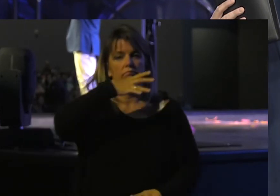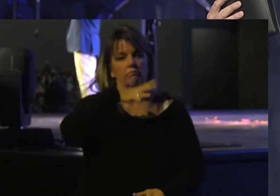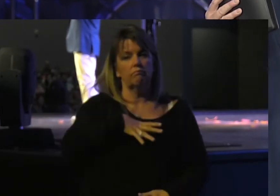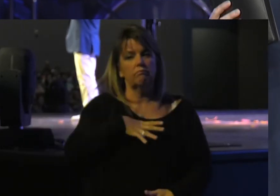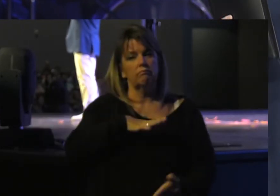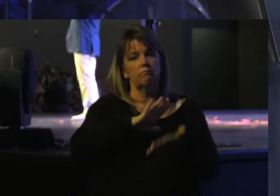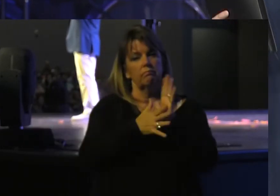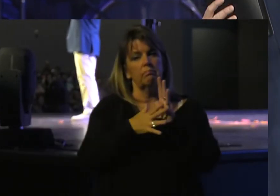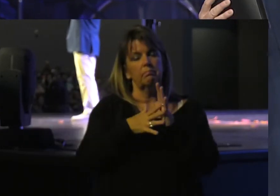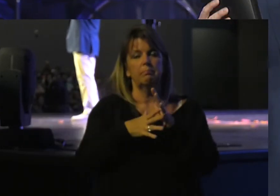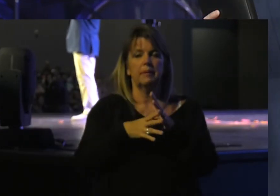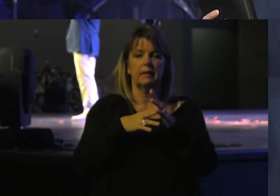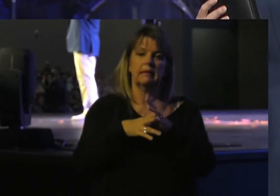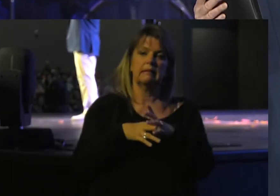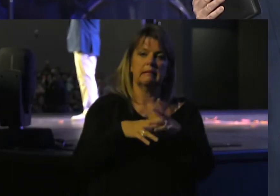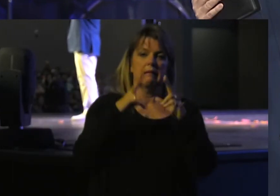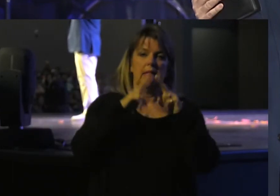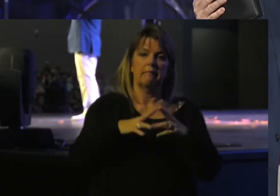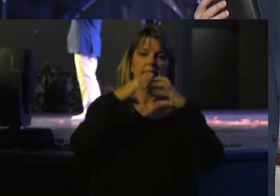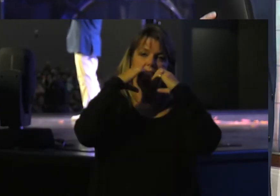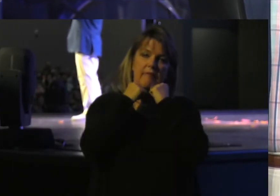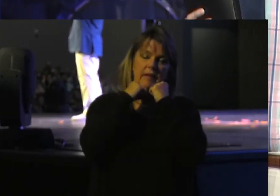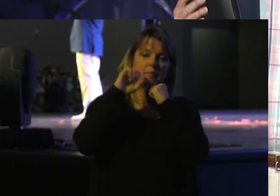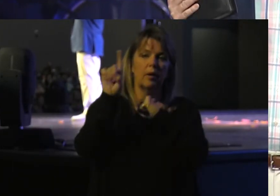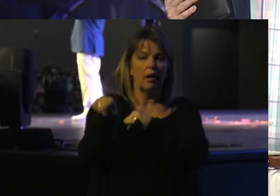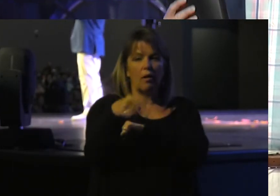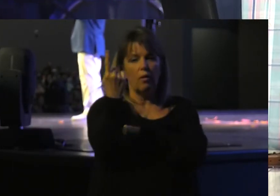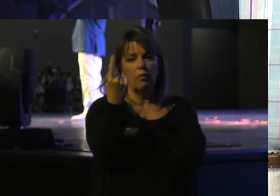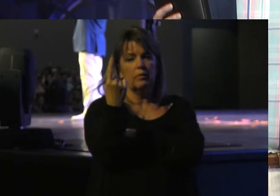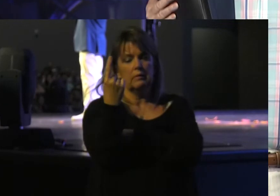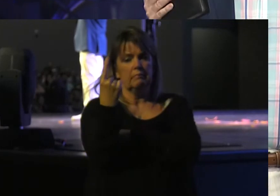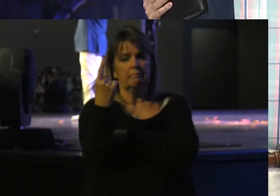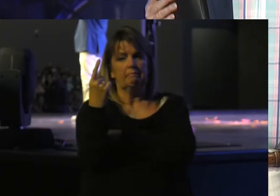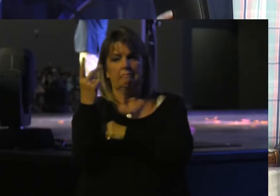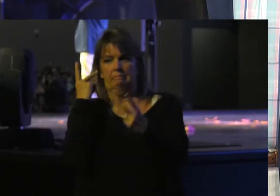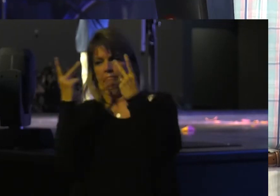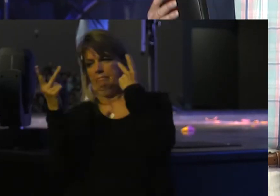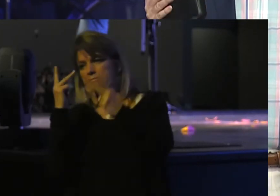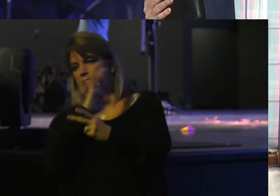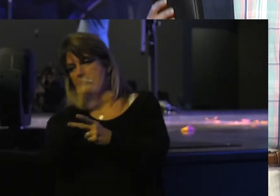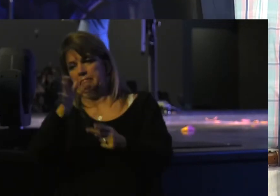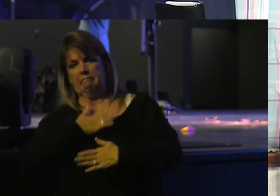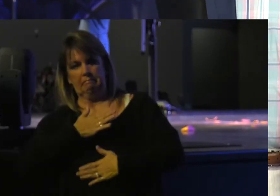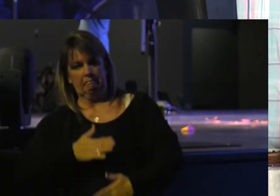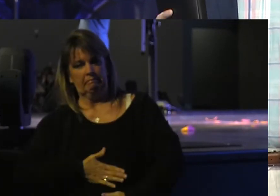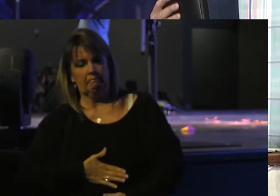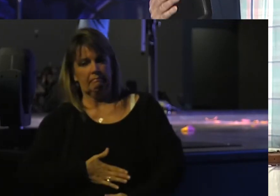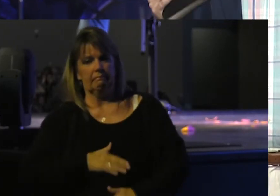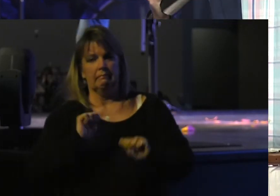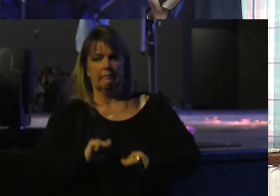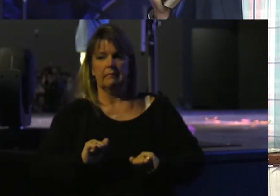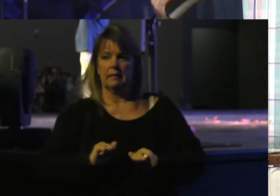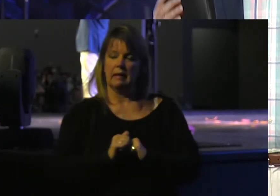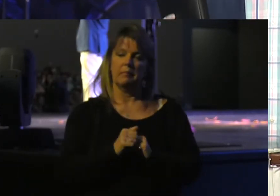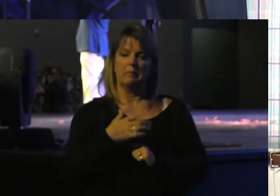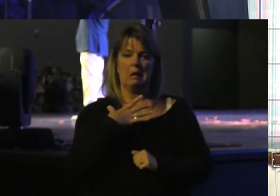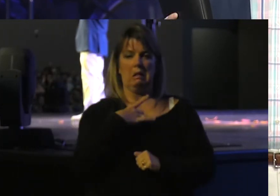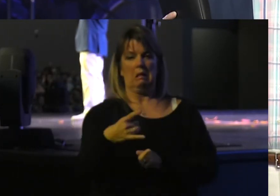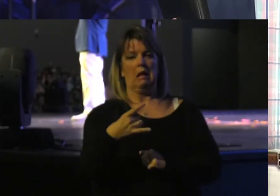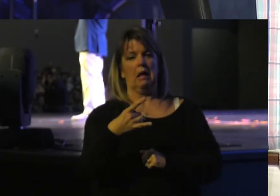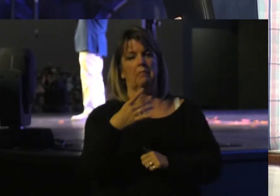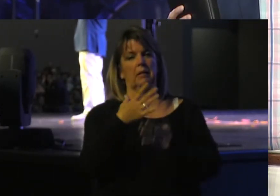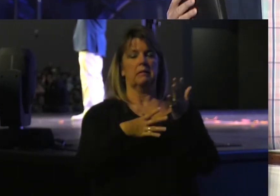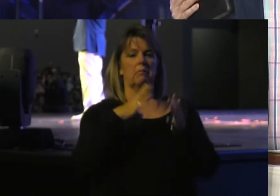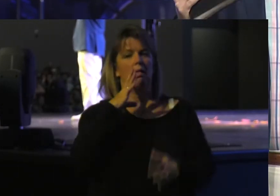Valuable Only To The Degree That The Images Of Their Body Can Be Liked By Some Lust